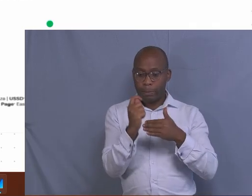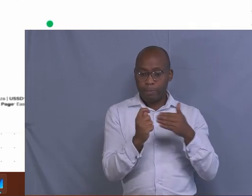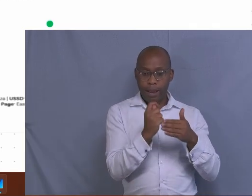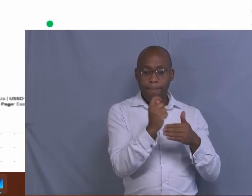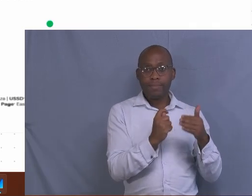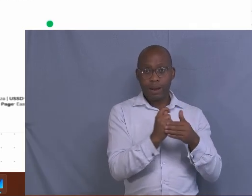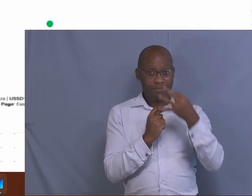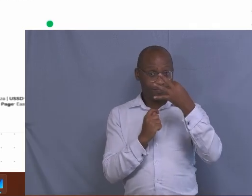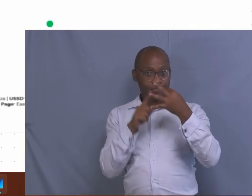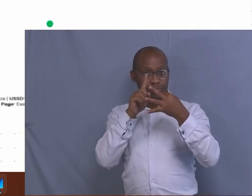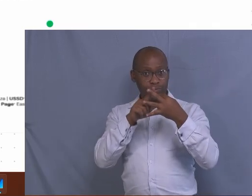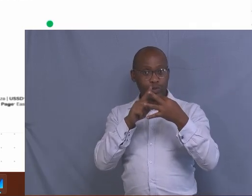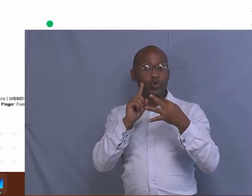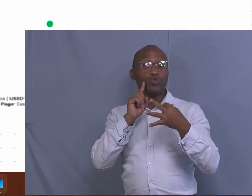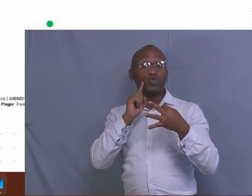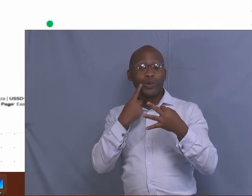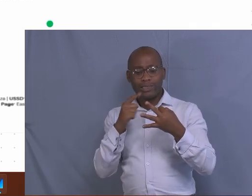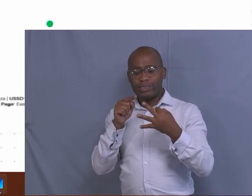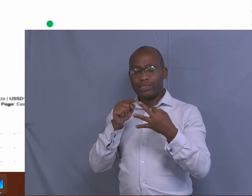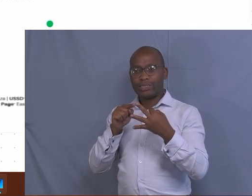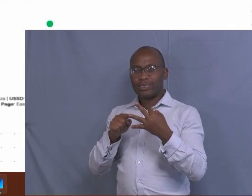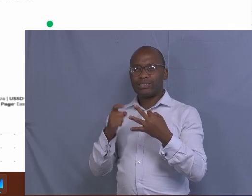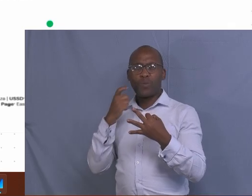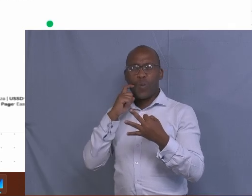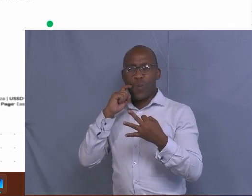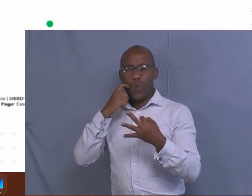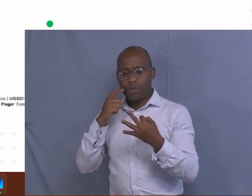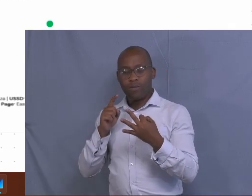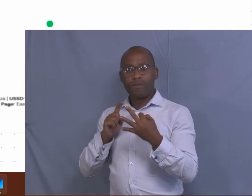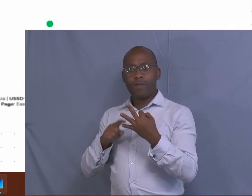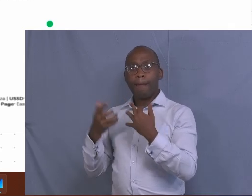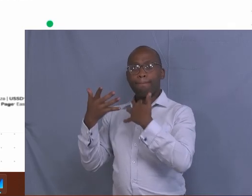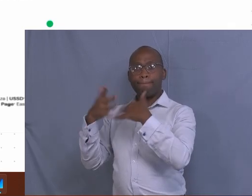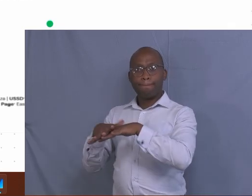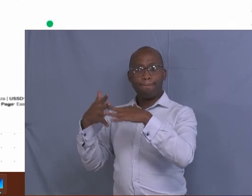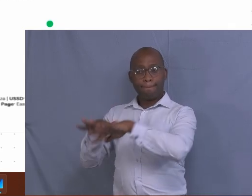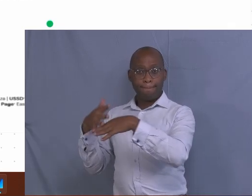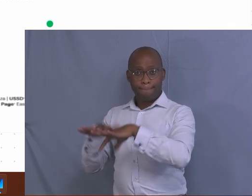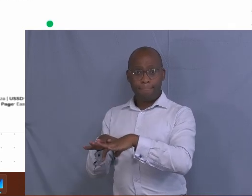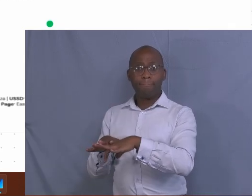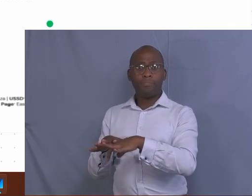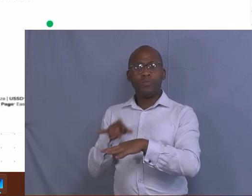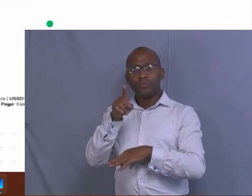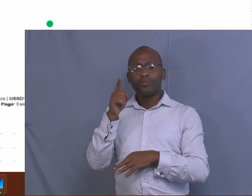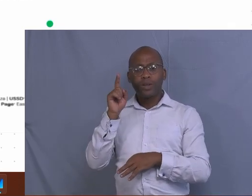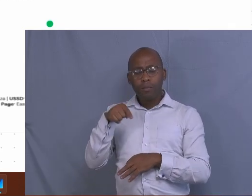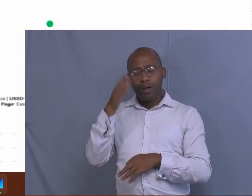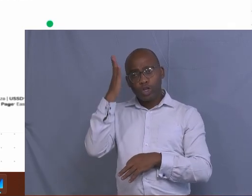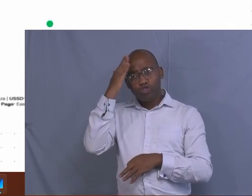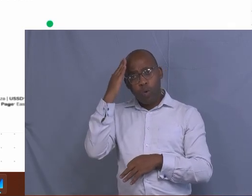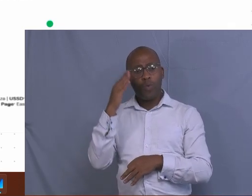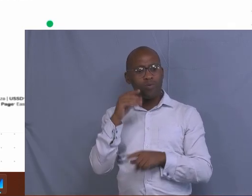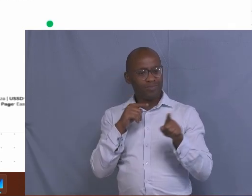and mixed. Therefore, the fourth step, you determine the carrying capacity of each veiled in your